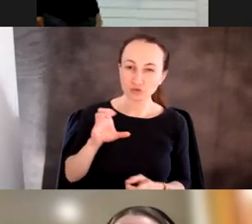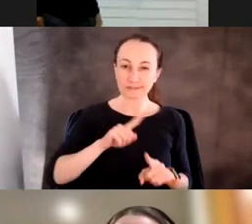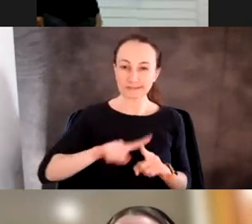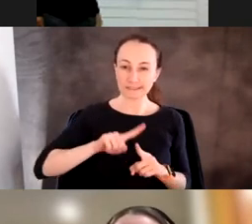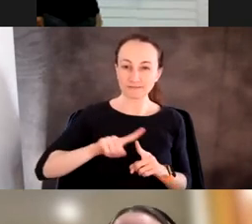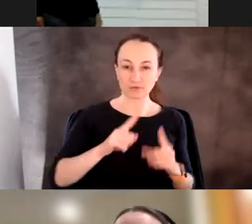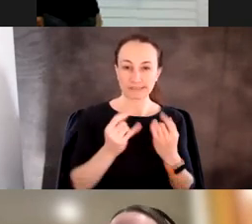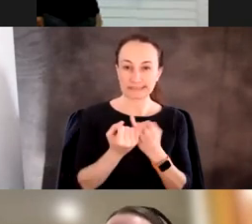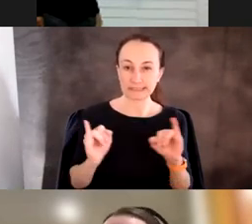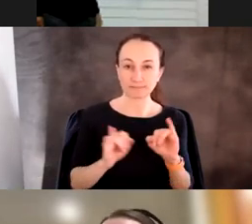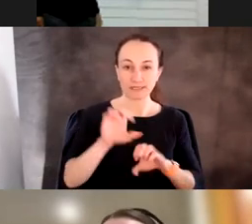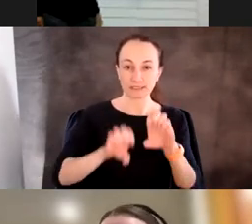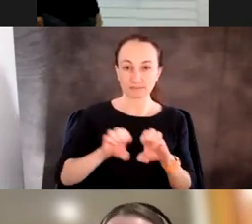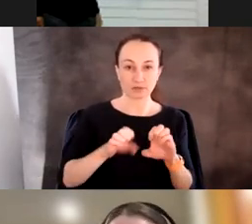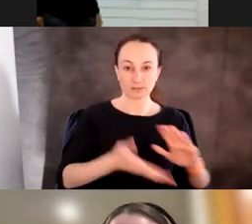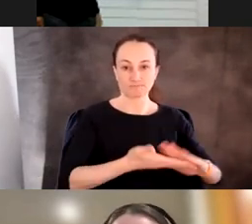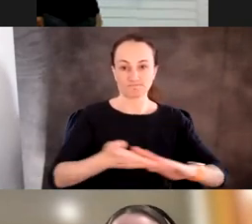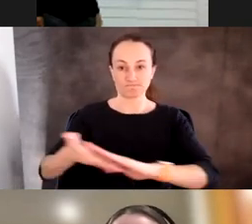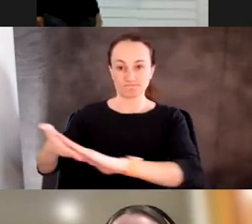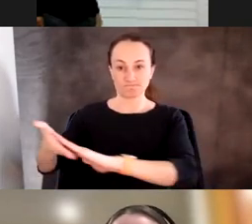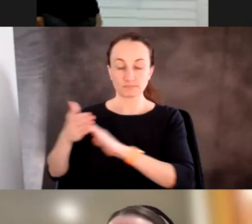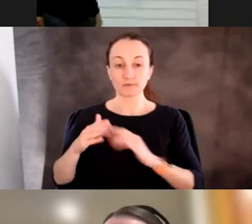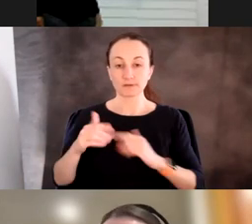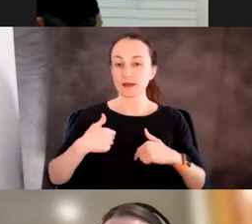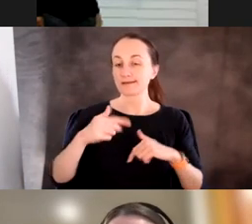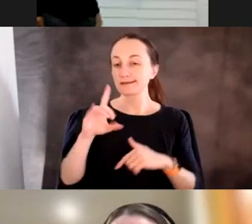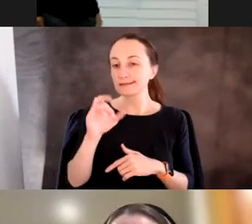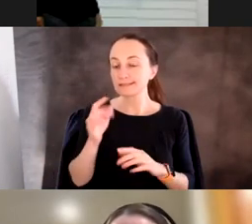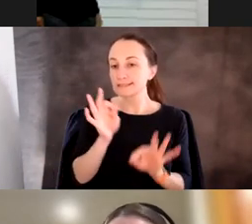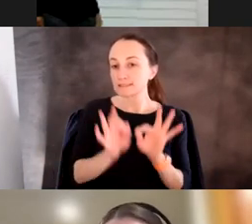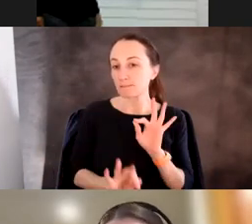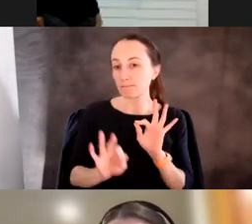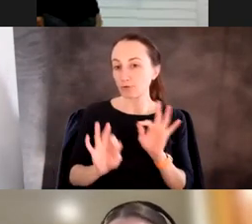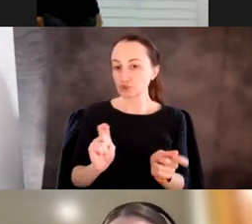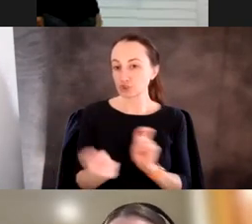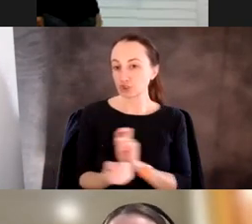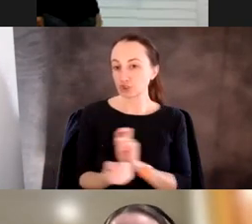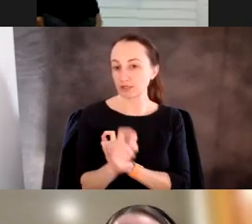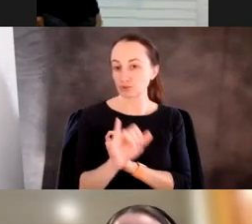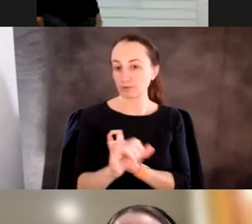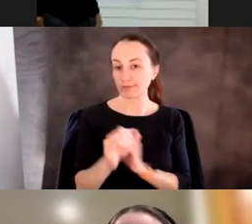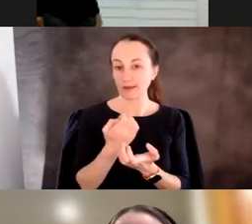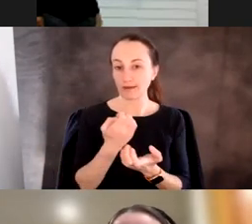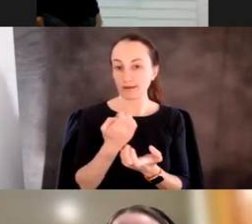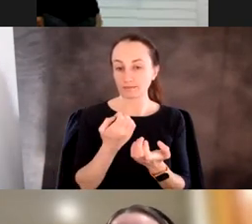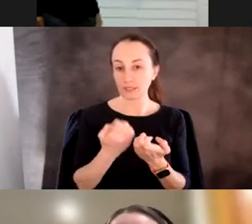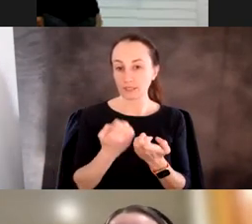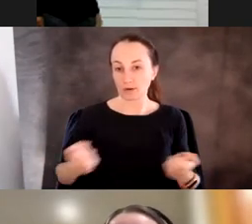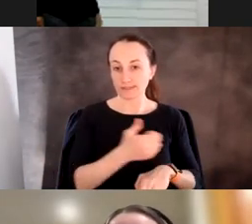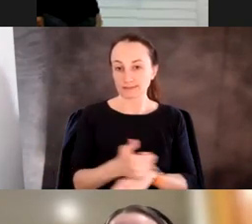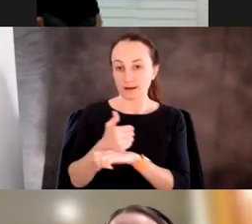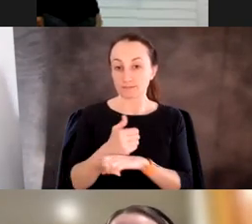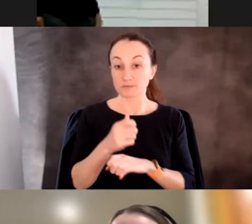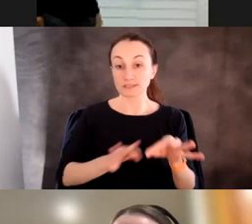experiments? And so I made what is essentially a really simple change to, you know, this this equipment setup, which is